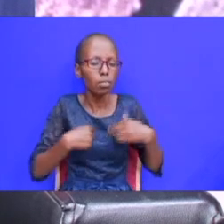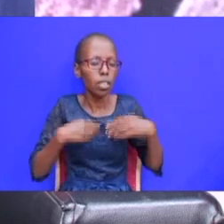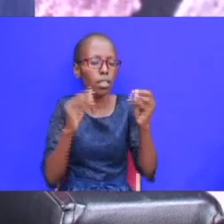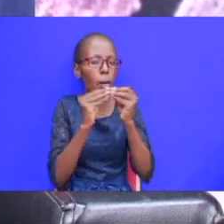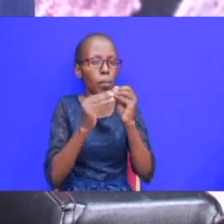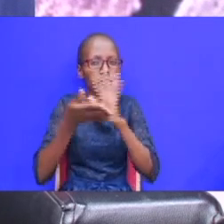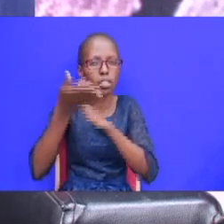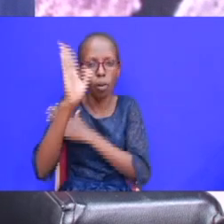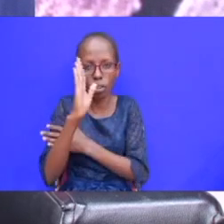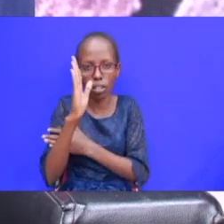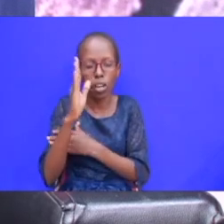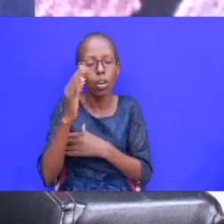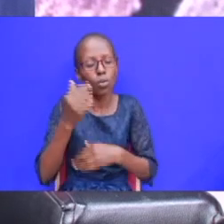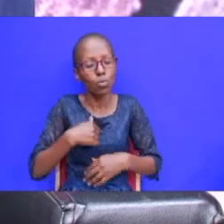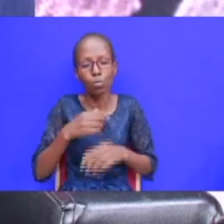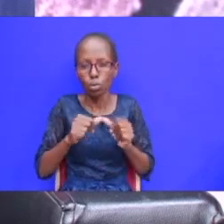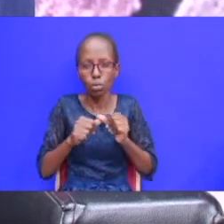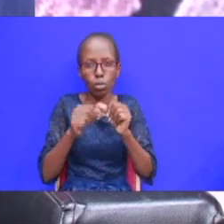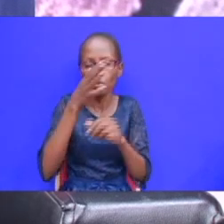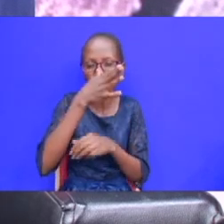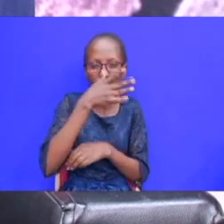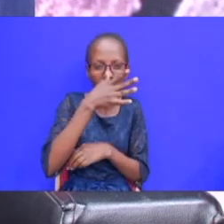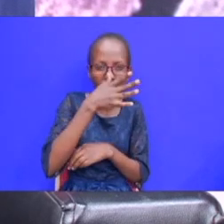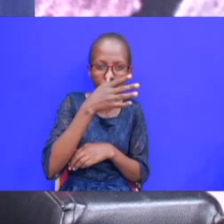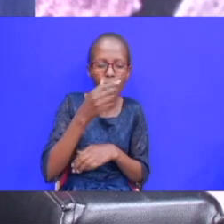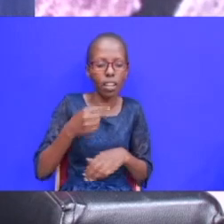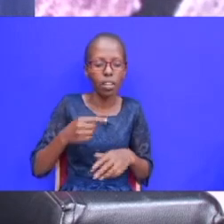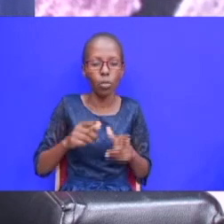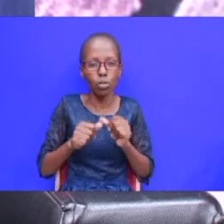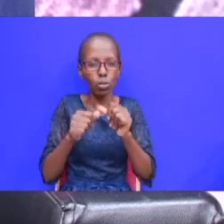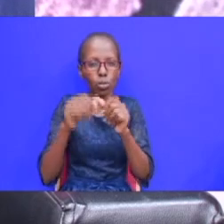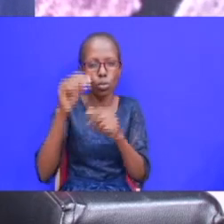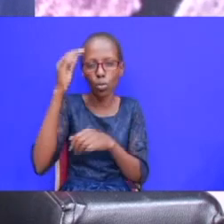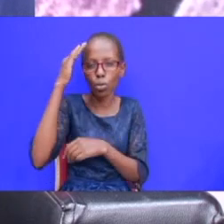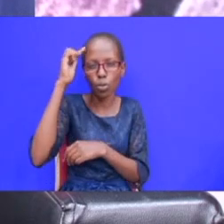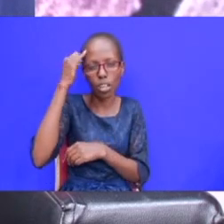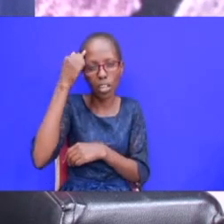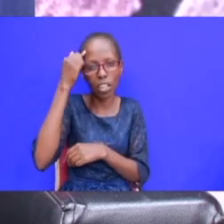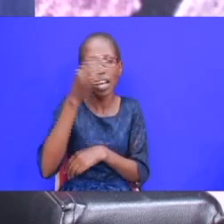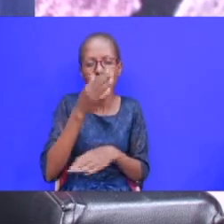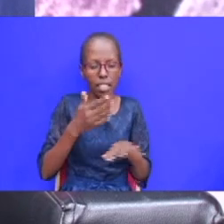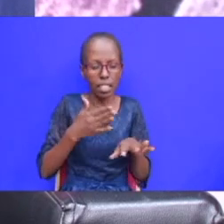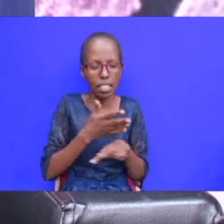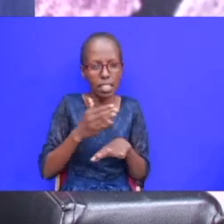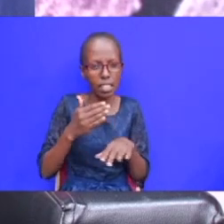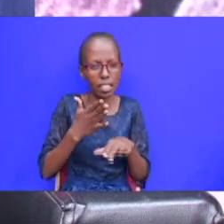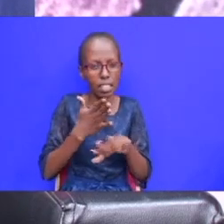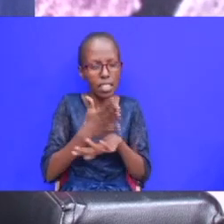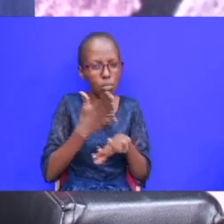god do i still lie do i still think you know deception is one percent